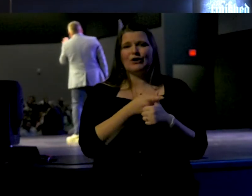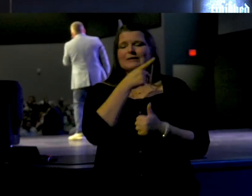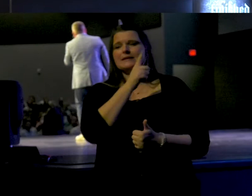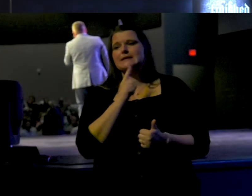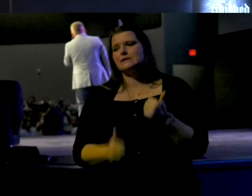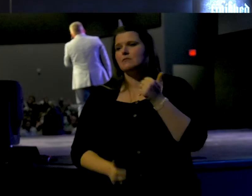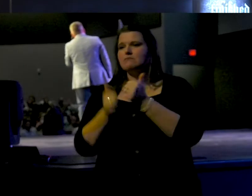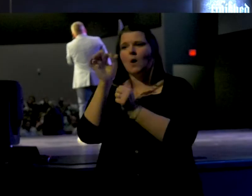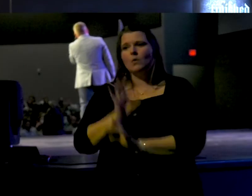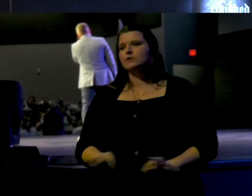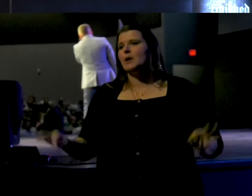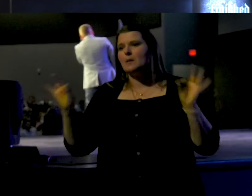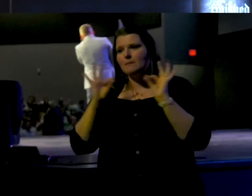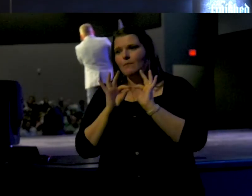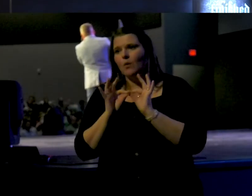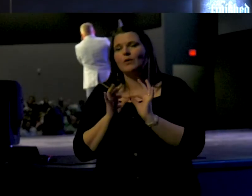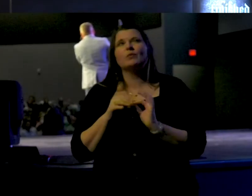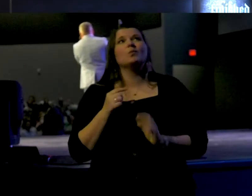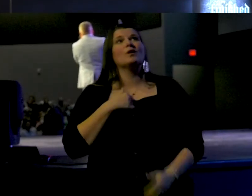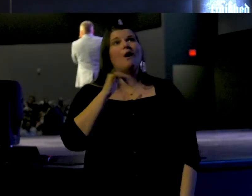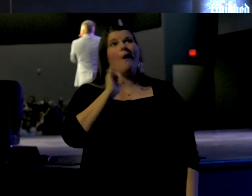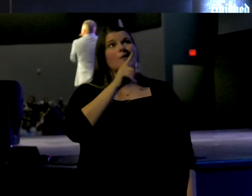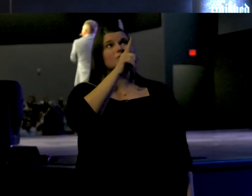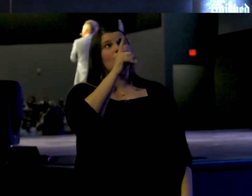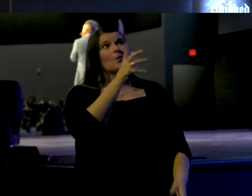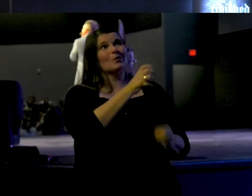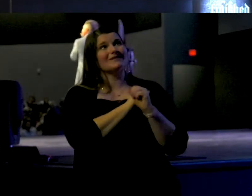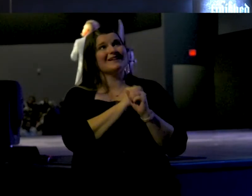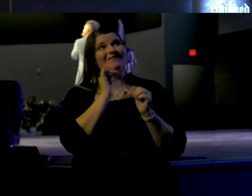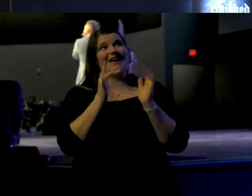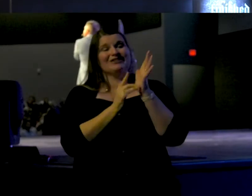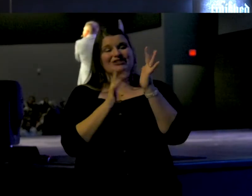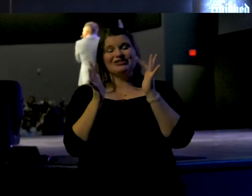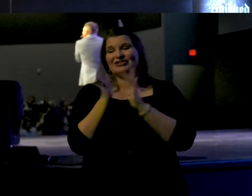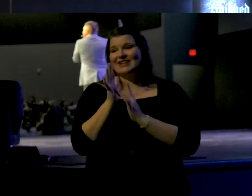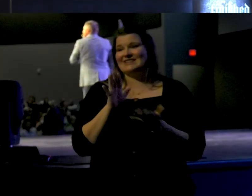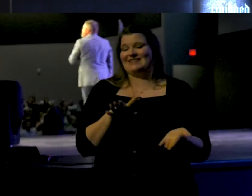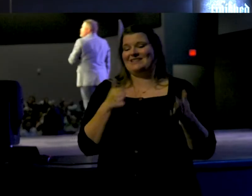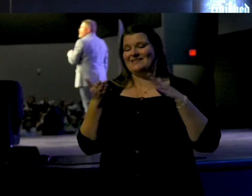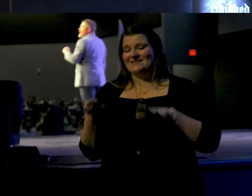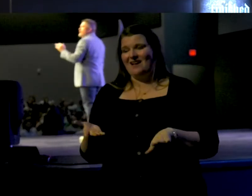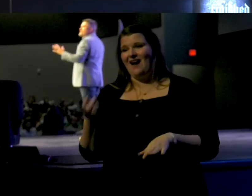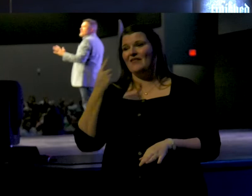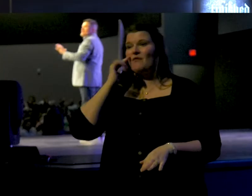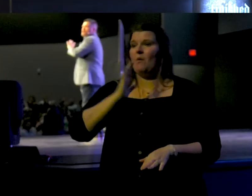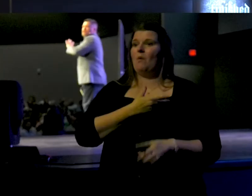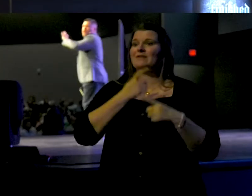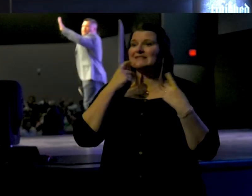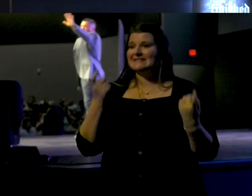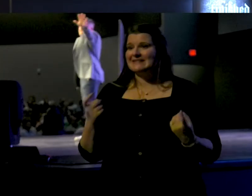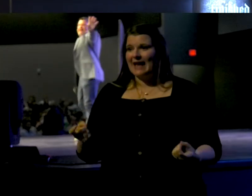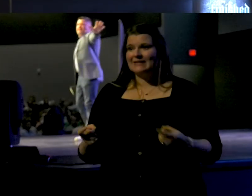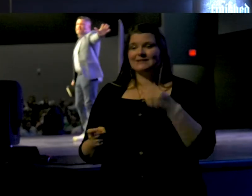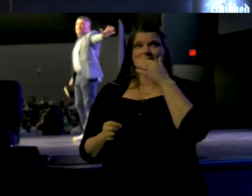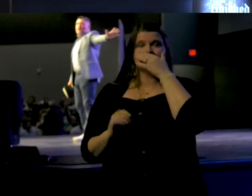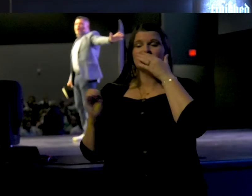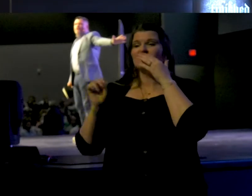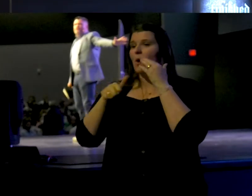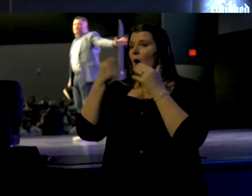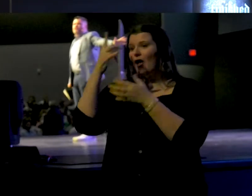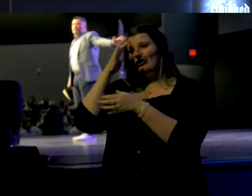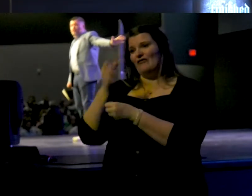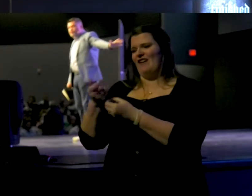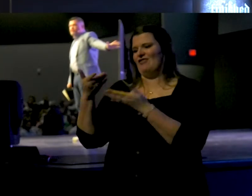most important. What I also received, that Christ died for our sins. No other faith